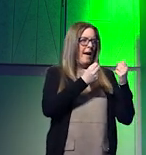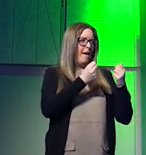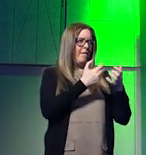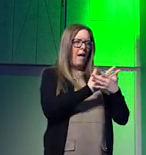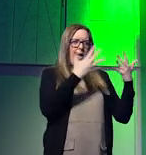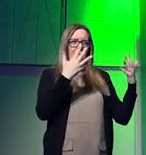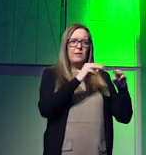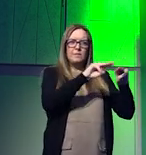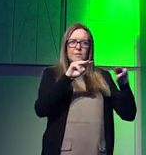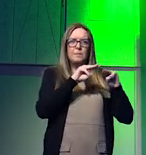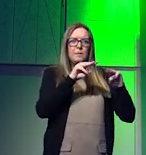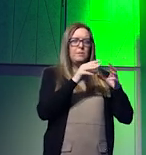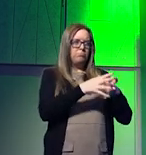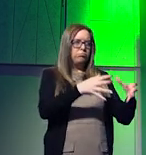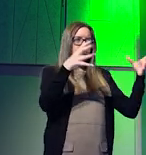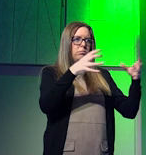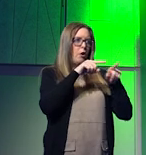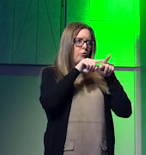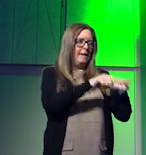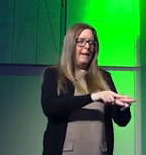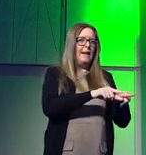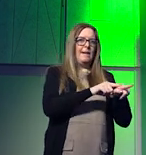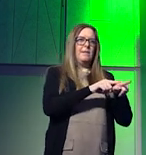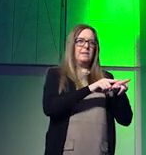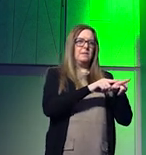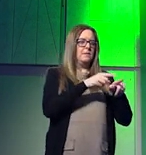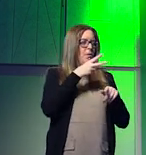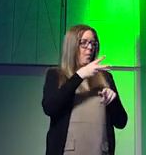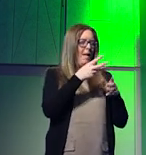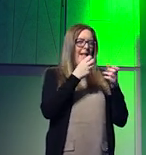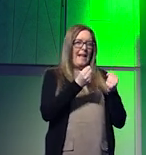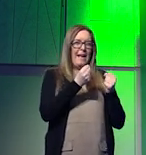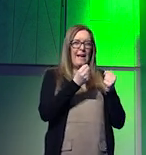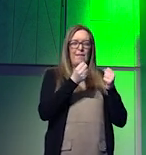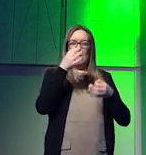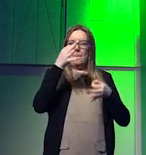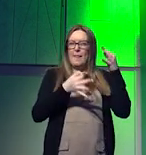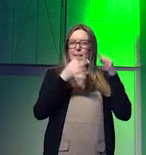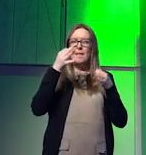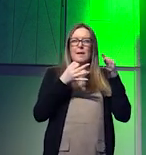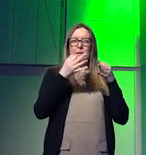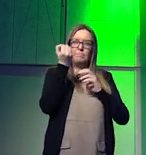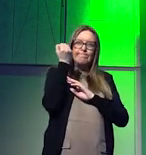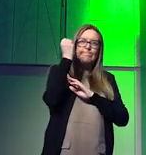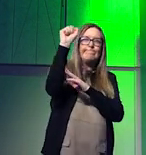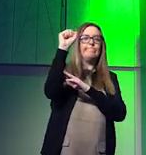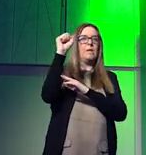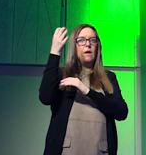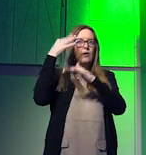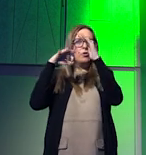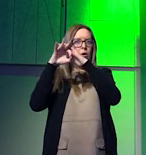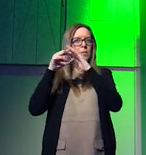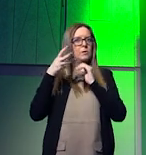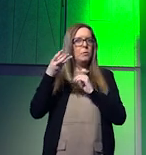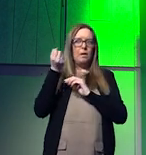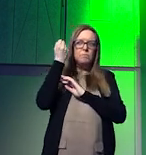you know segments relying on staple subsidies there may well be swells of political demonstrations against governments and what is